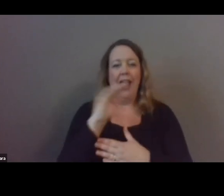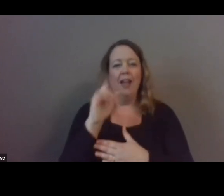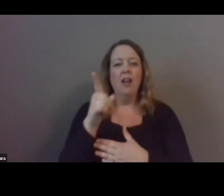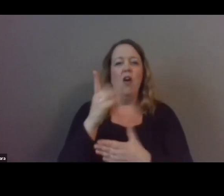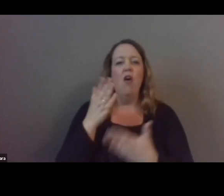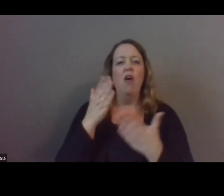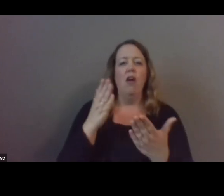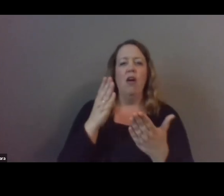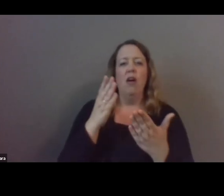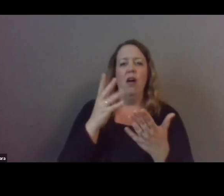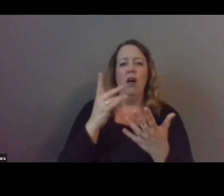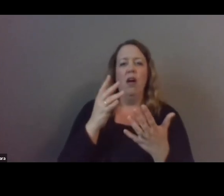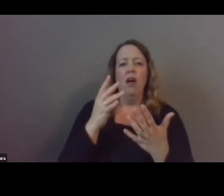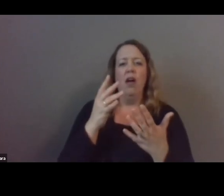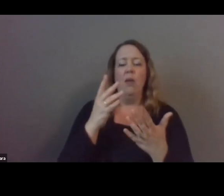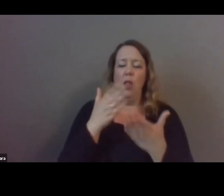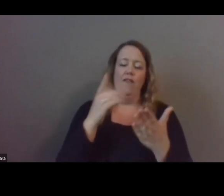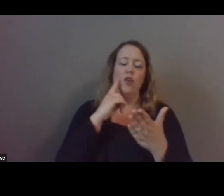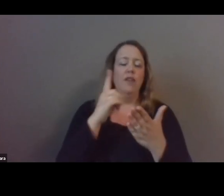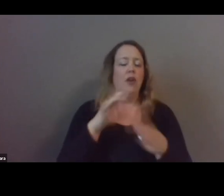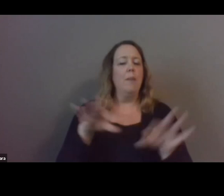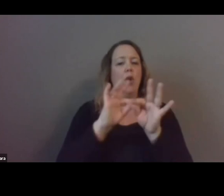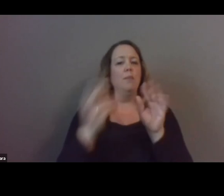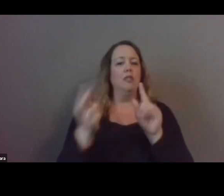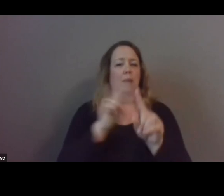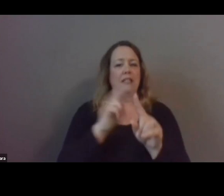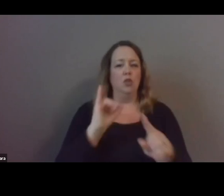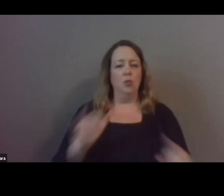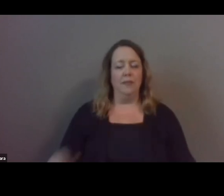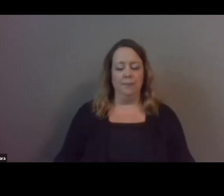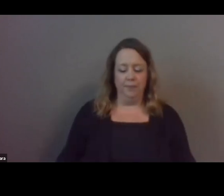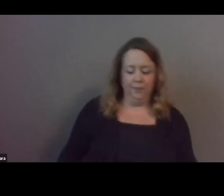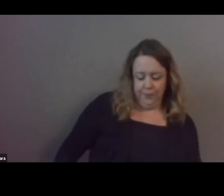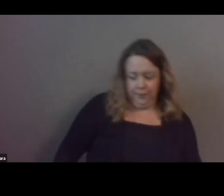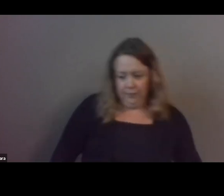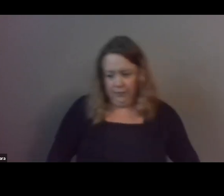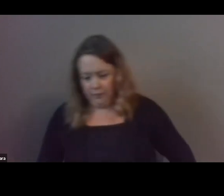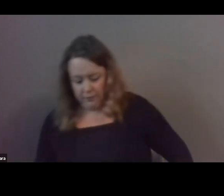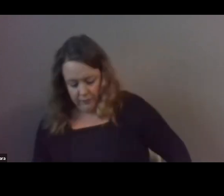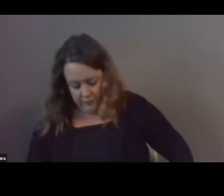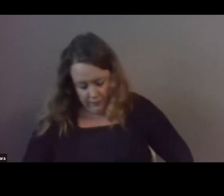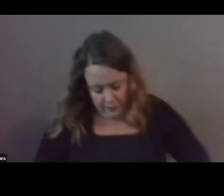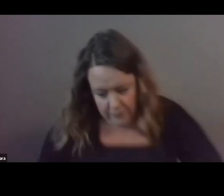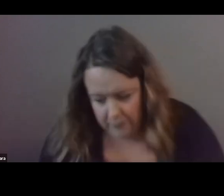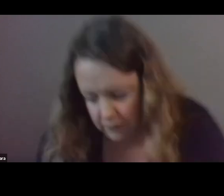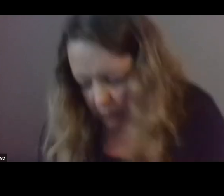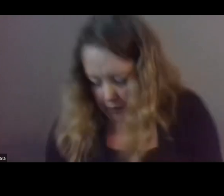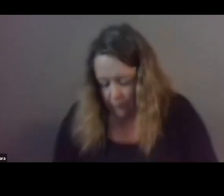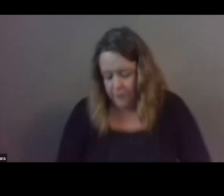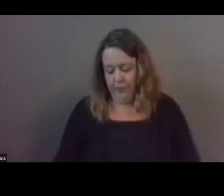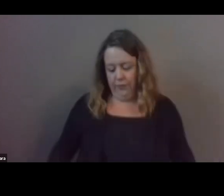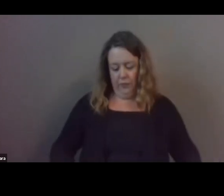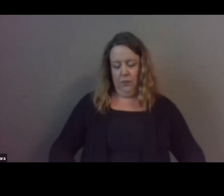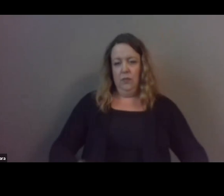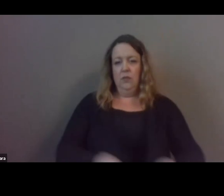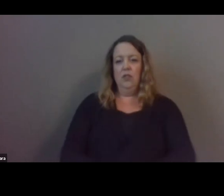critically important perspective for us as well so um jim i'll invite you to turn your camera on um and to join us